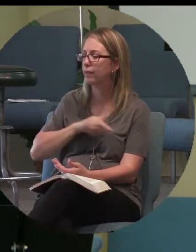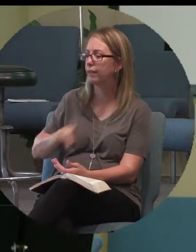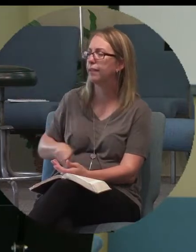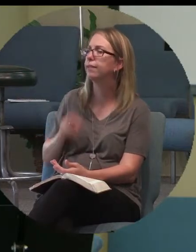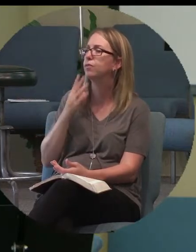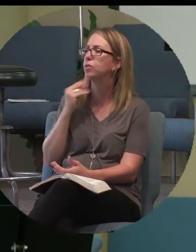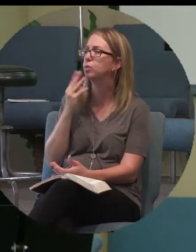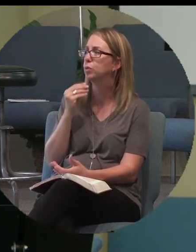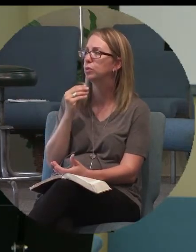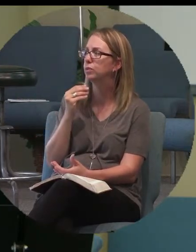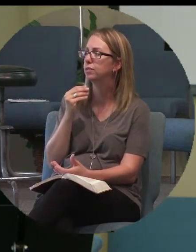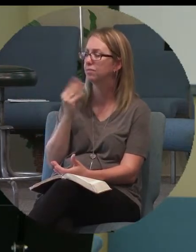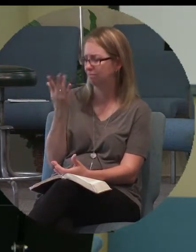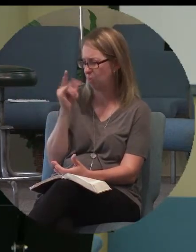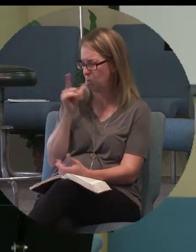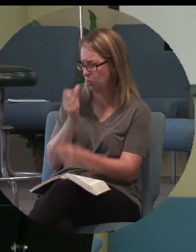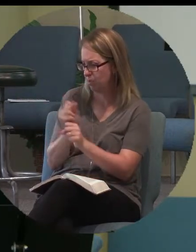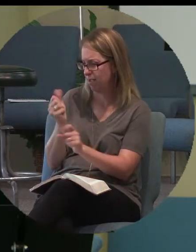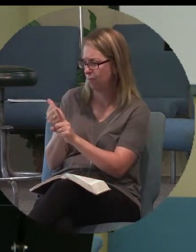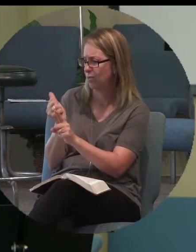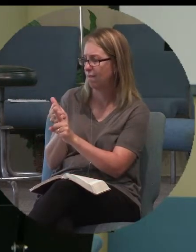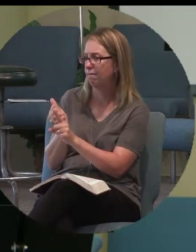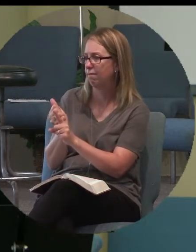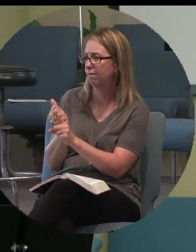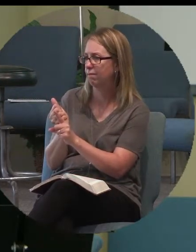Jews, why don't you save yourself?